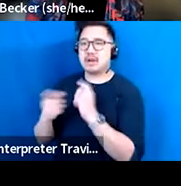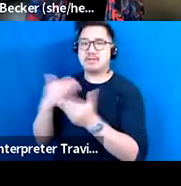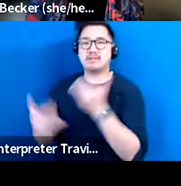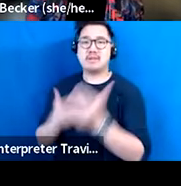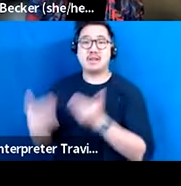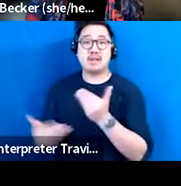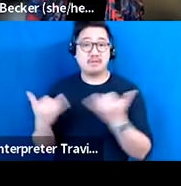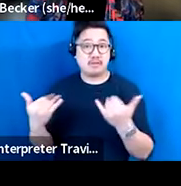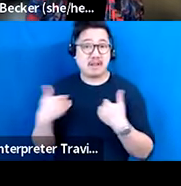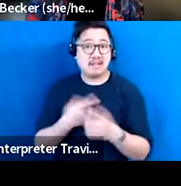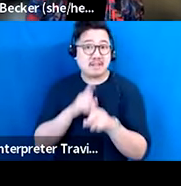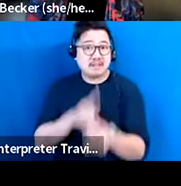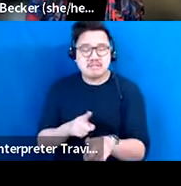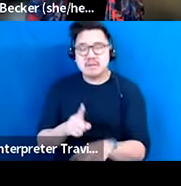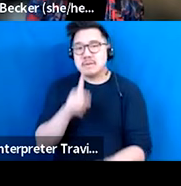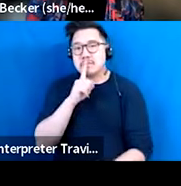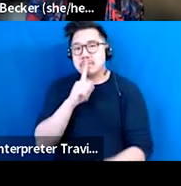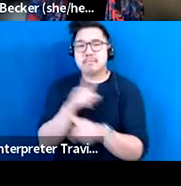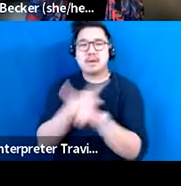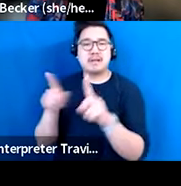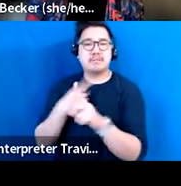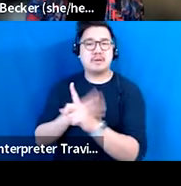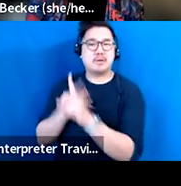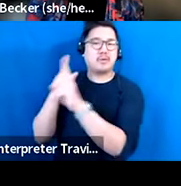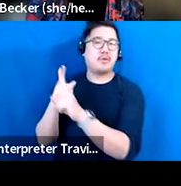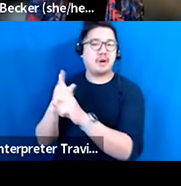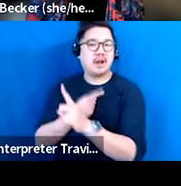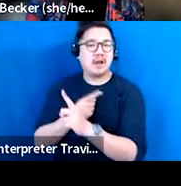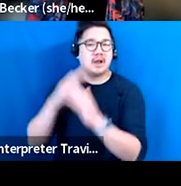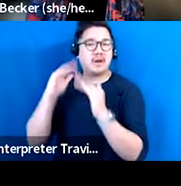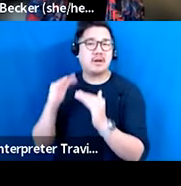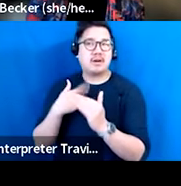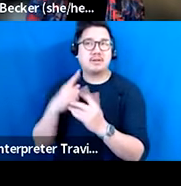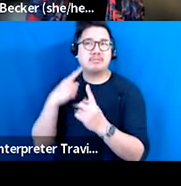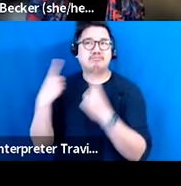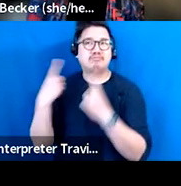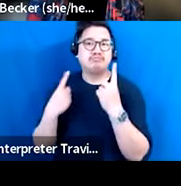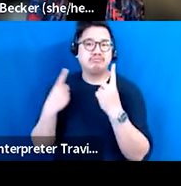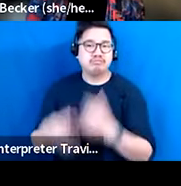I'm seeking. And that's what I hope to discover and my team hopes to discover.